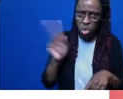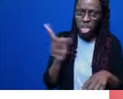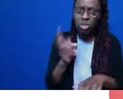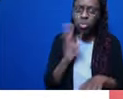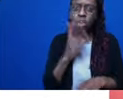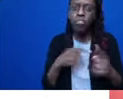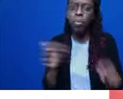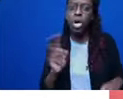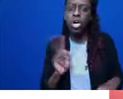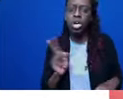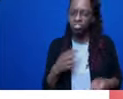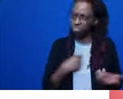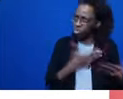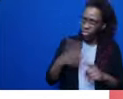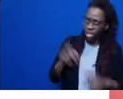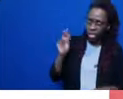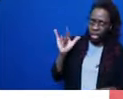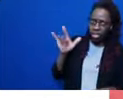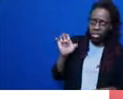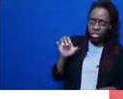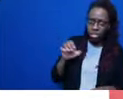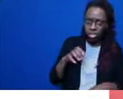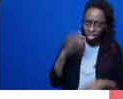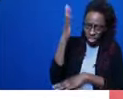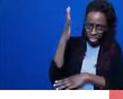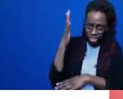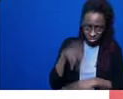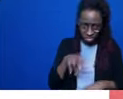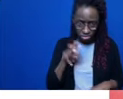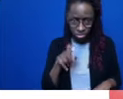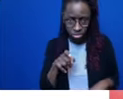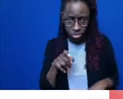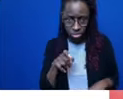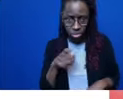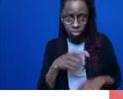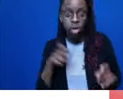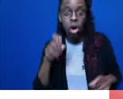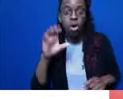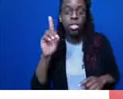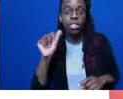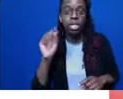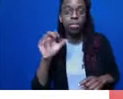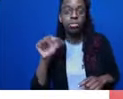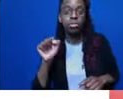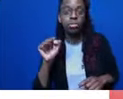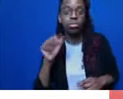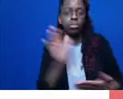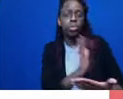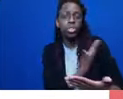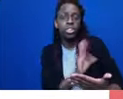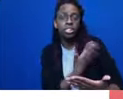orchards of Damascus. And the music? From my heartbeat. The prison guard got mad.